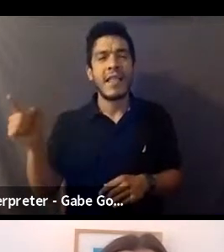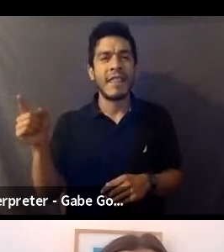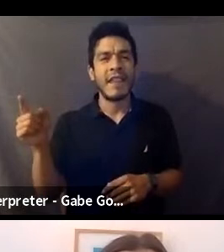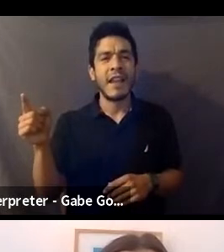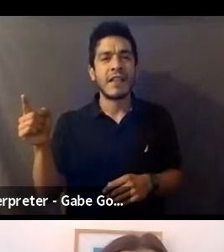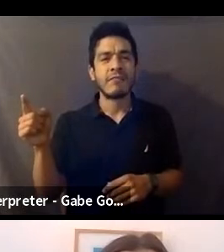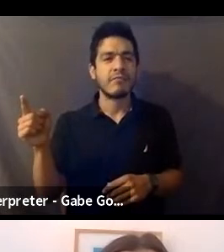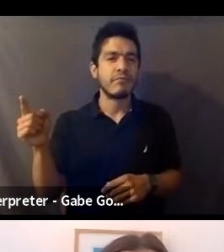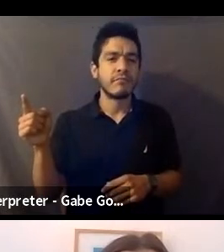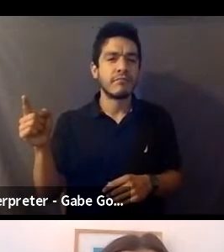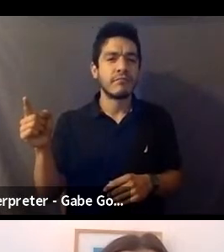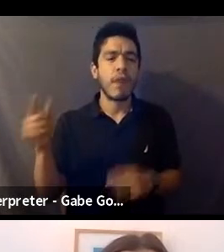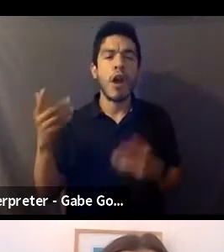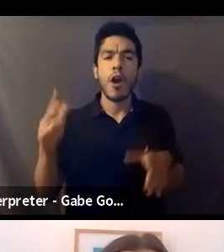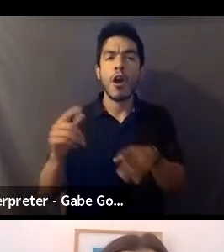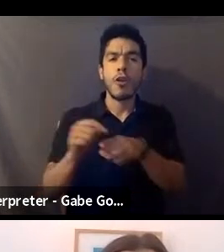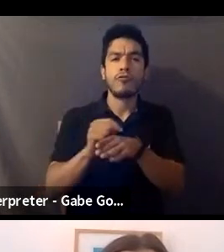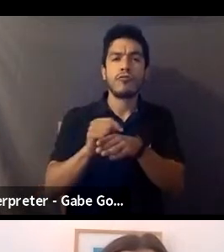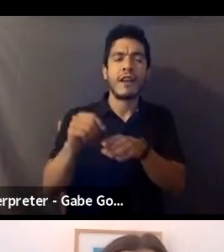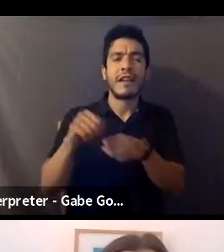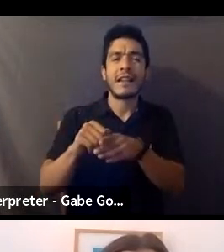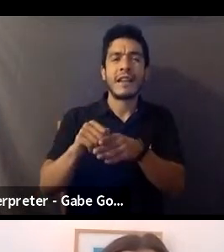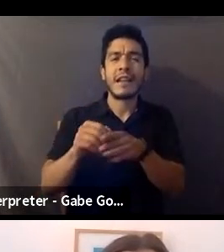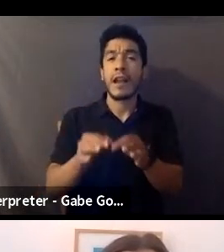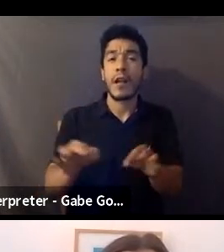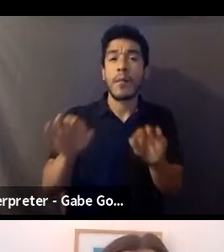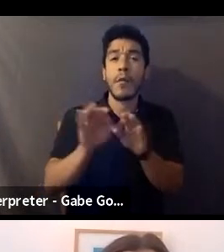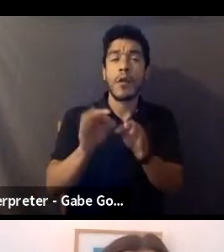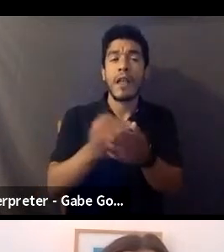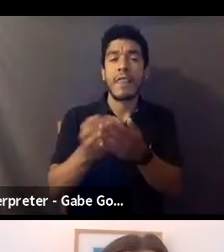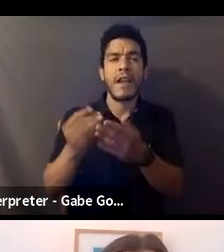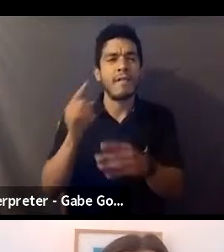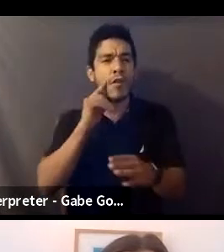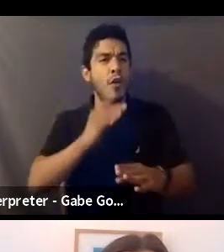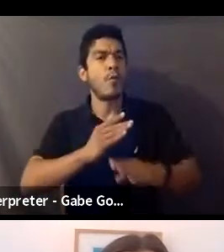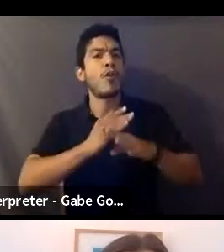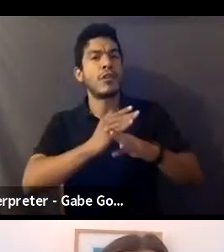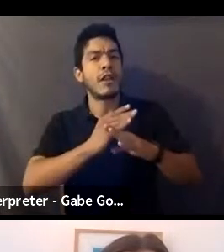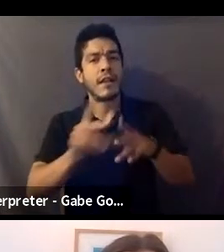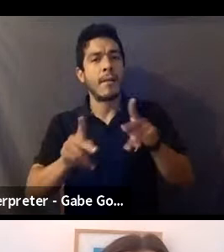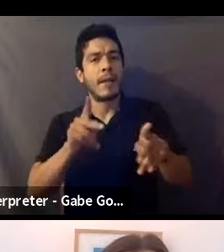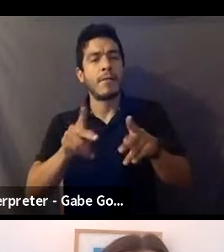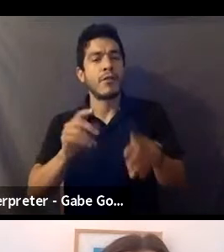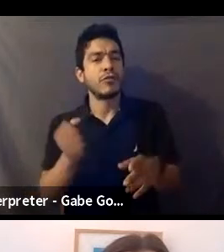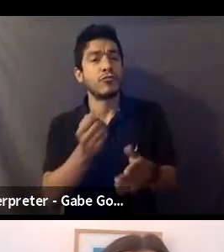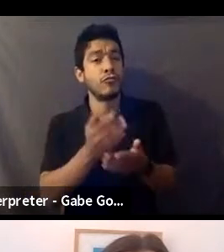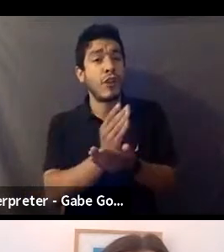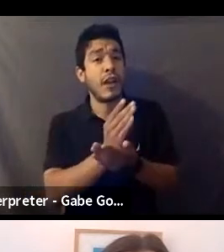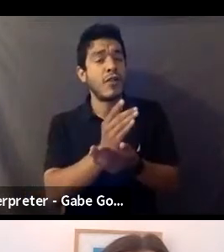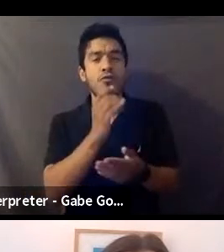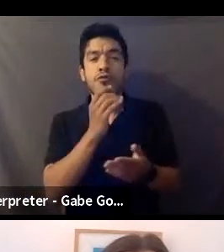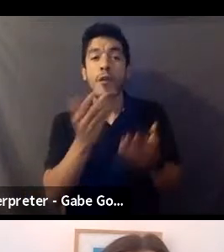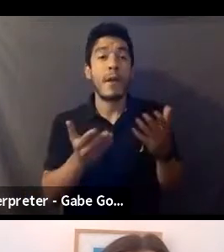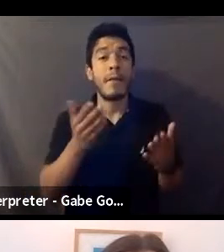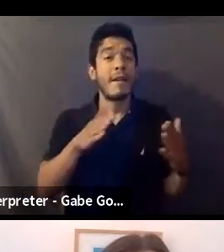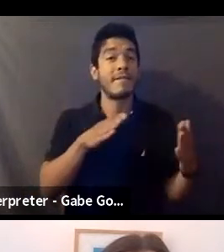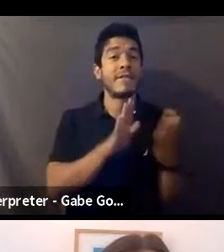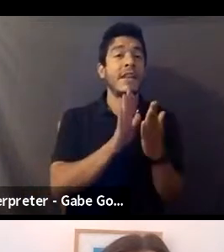in critical aspects of protecting people who may have faced